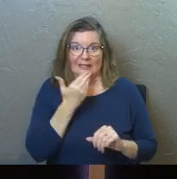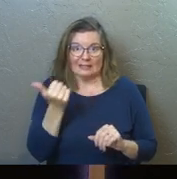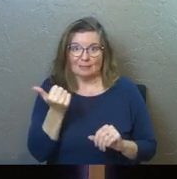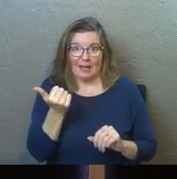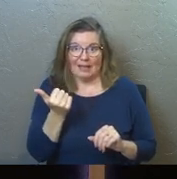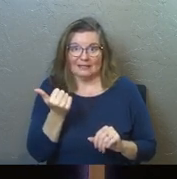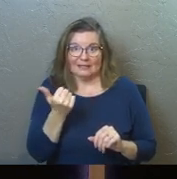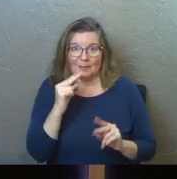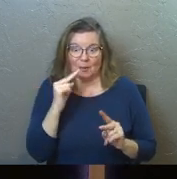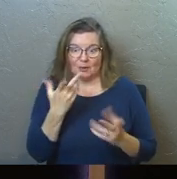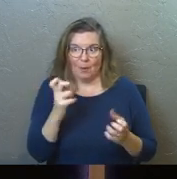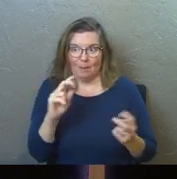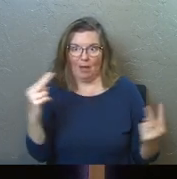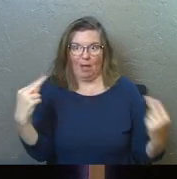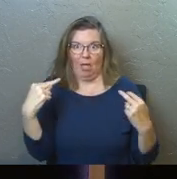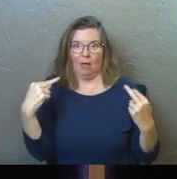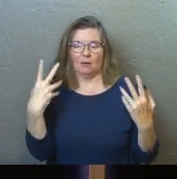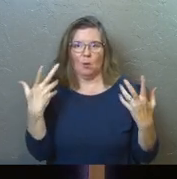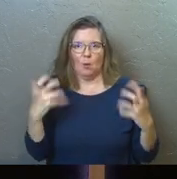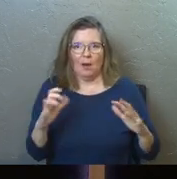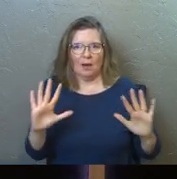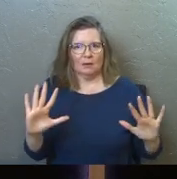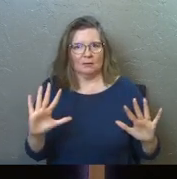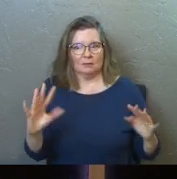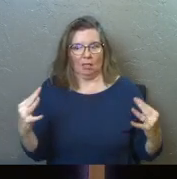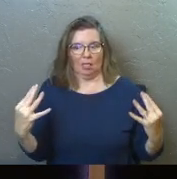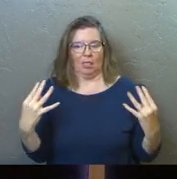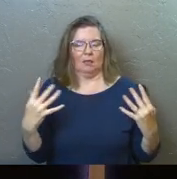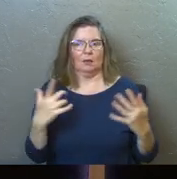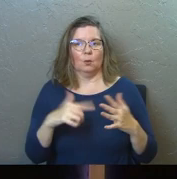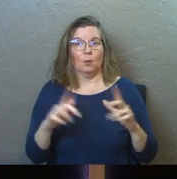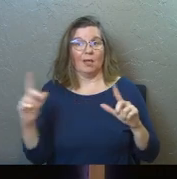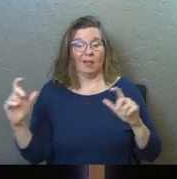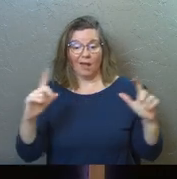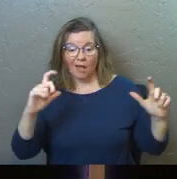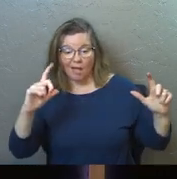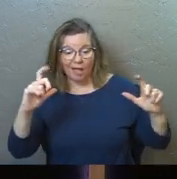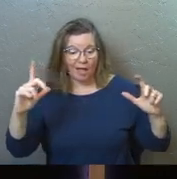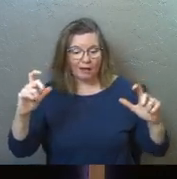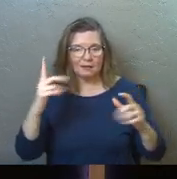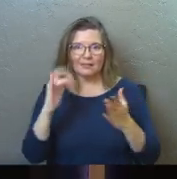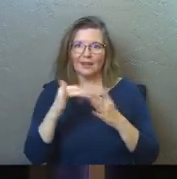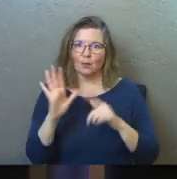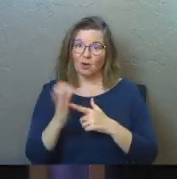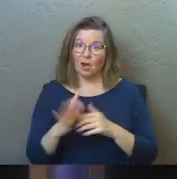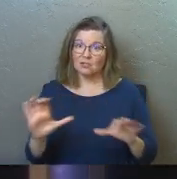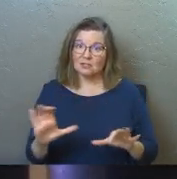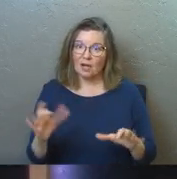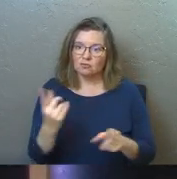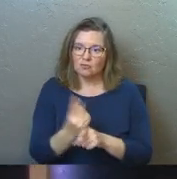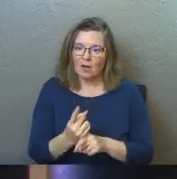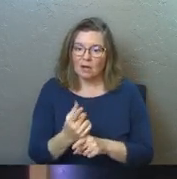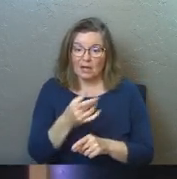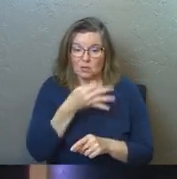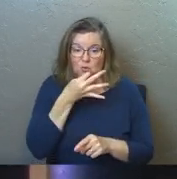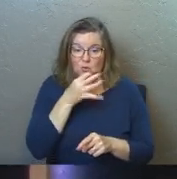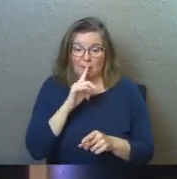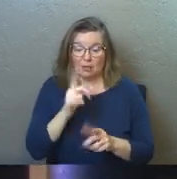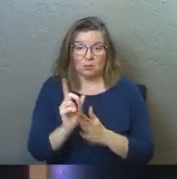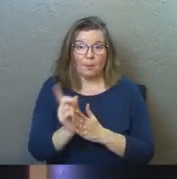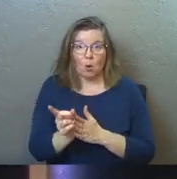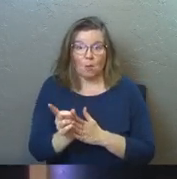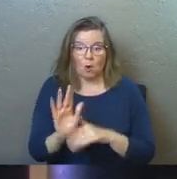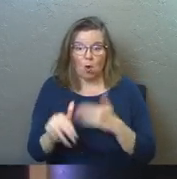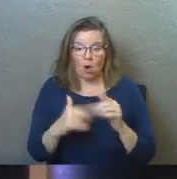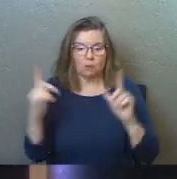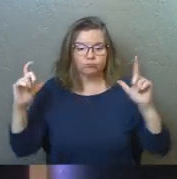best Kodak moment. Yes? And like what those cameras might see. Because that's what our culture does. Right? Like as soon as there's a